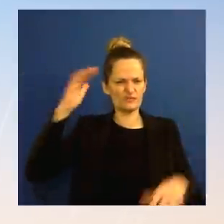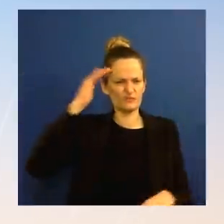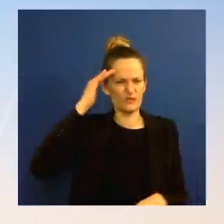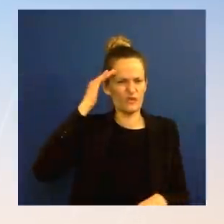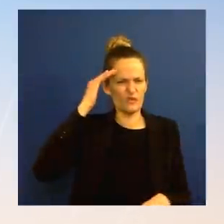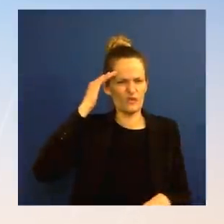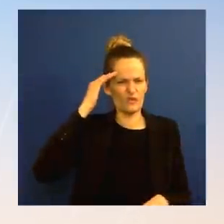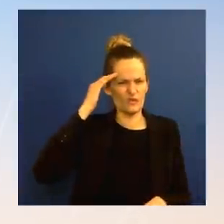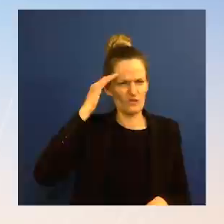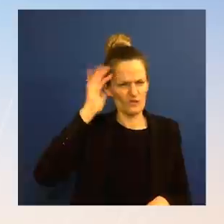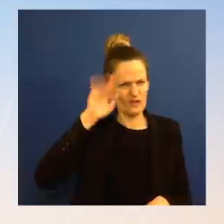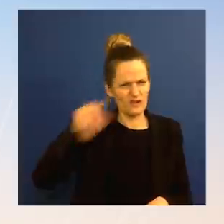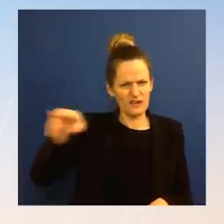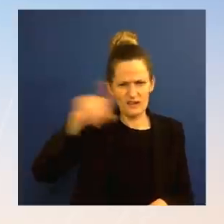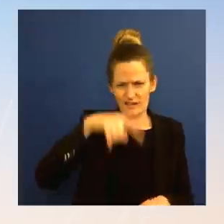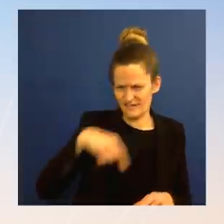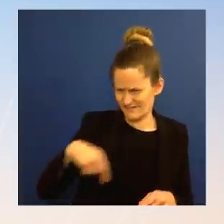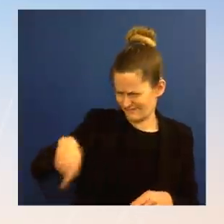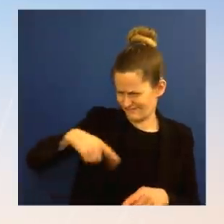one of the steps that was announced